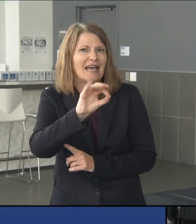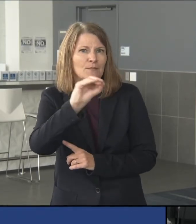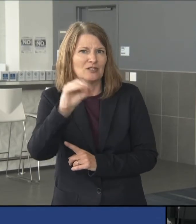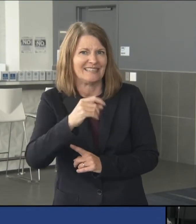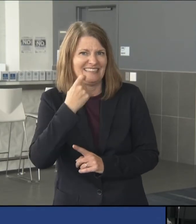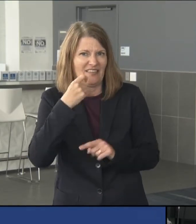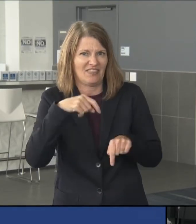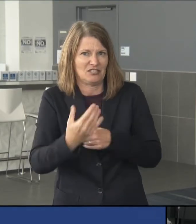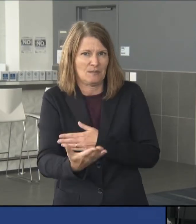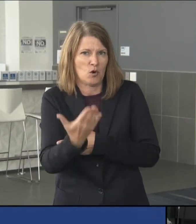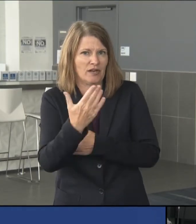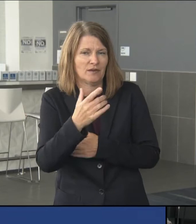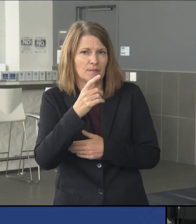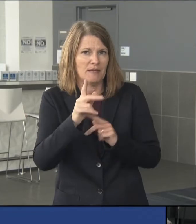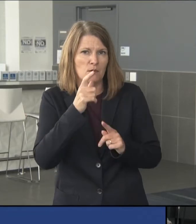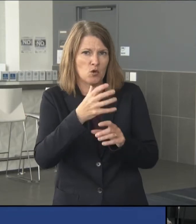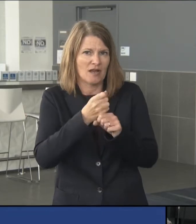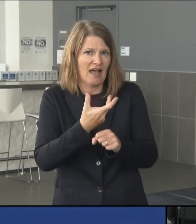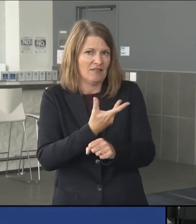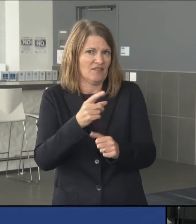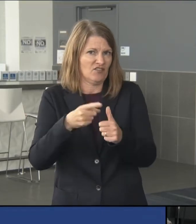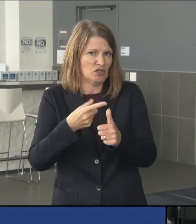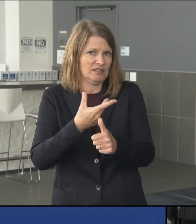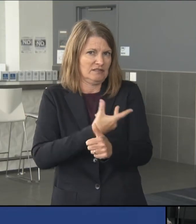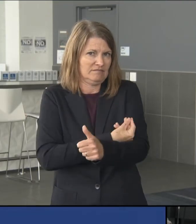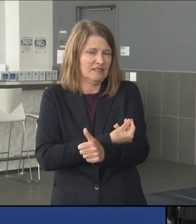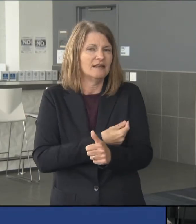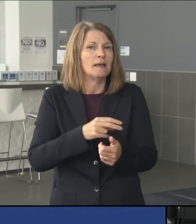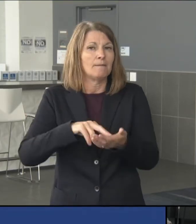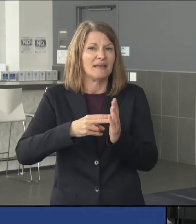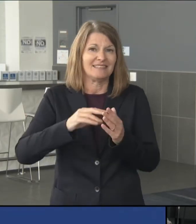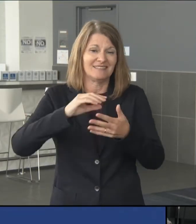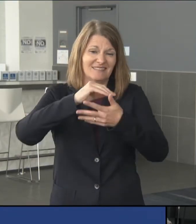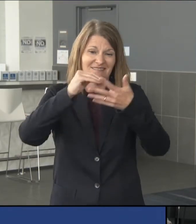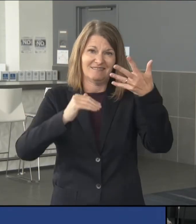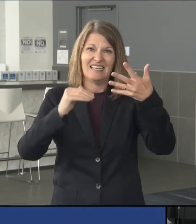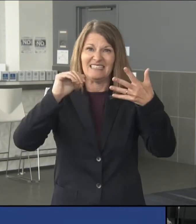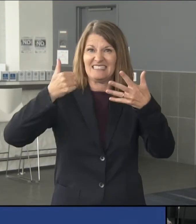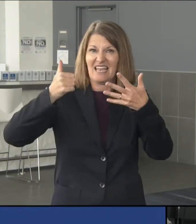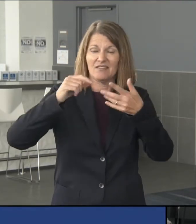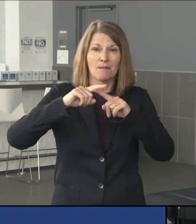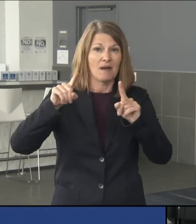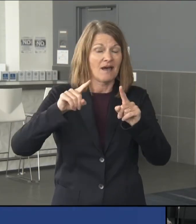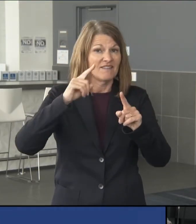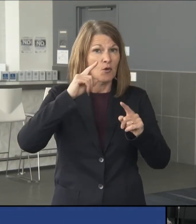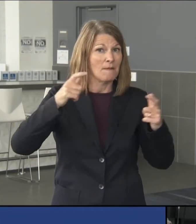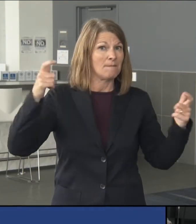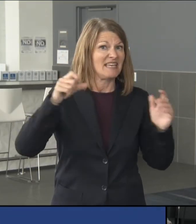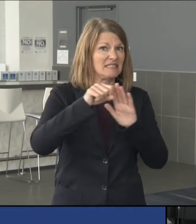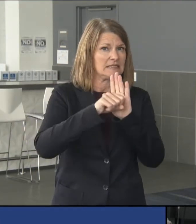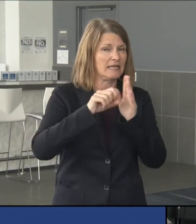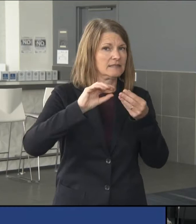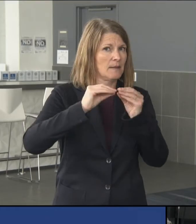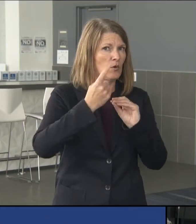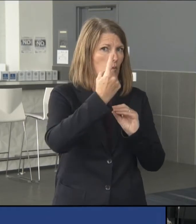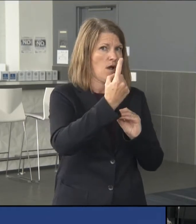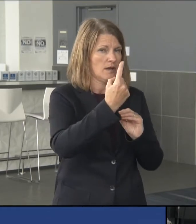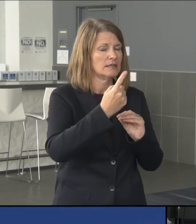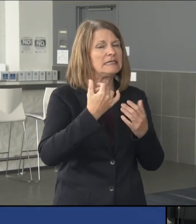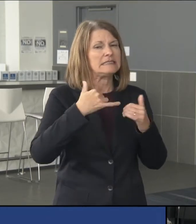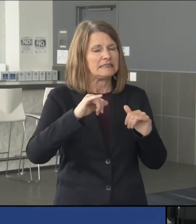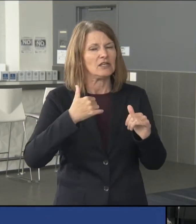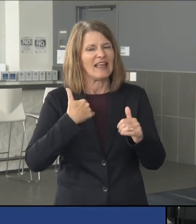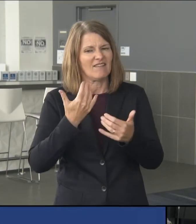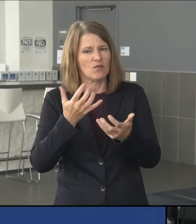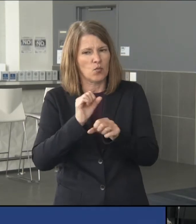in first doses. That ranks as 10th in the nation, but number one among the biggest states. We still have some work to do on second